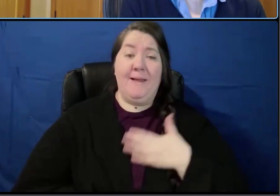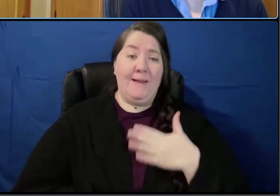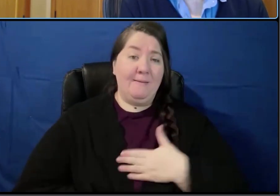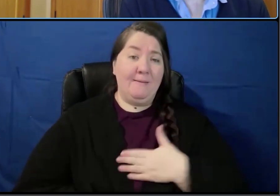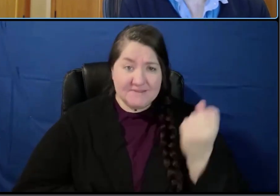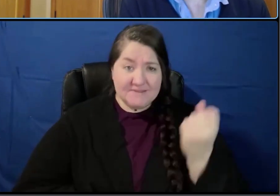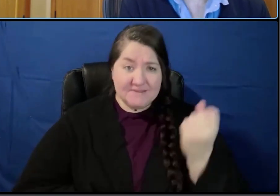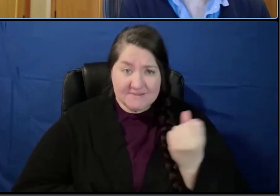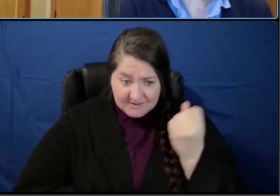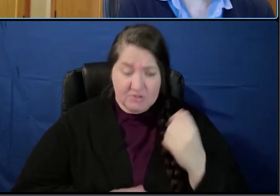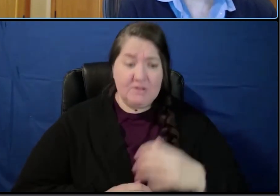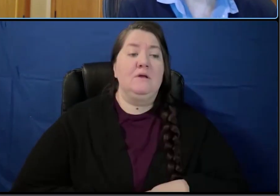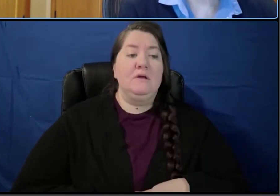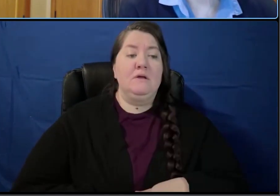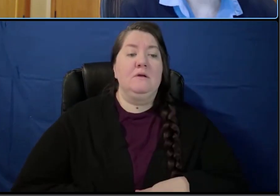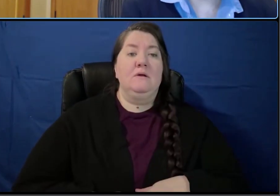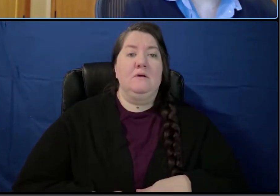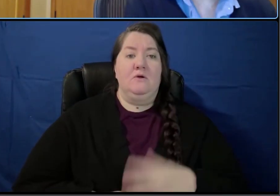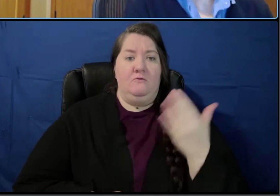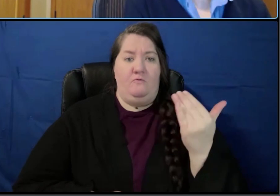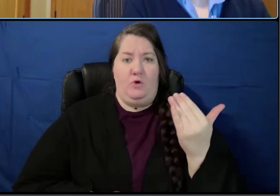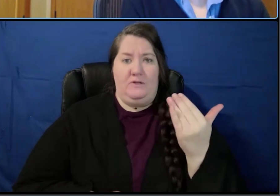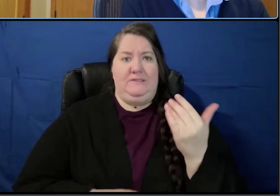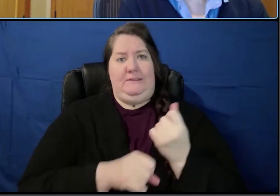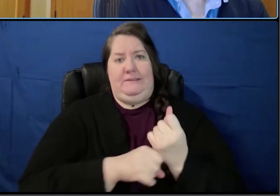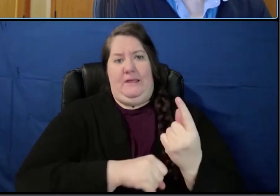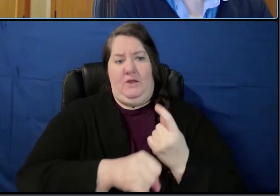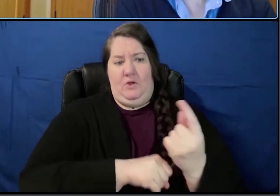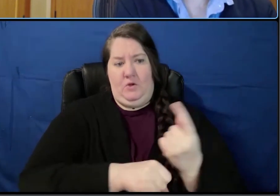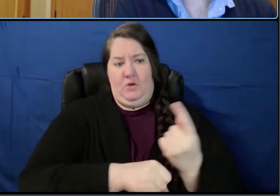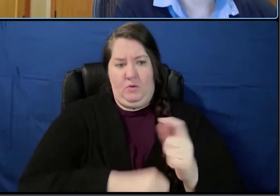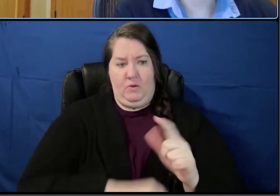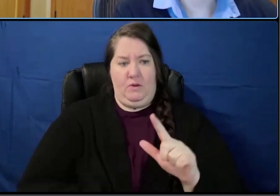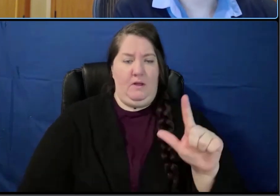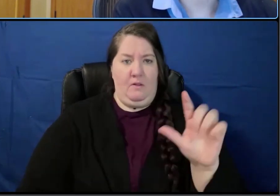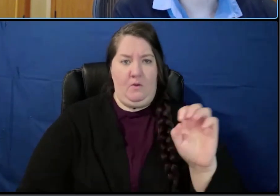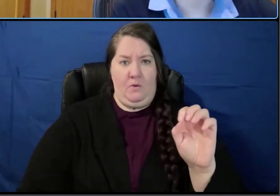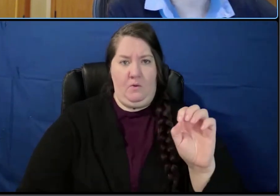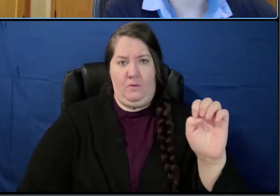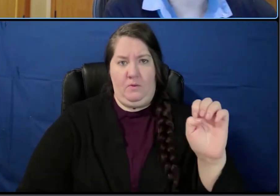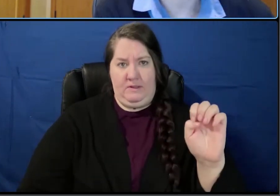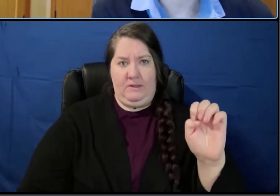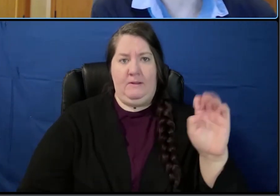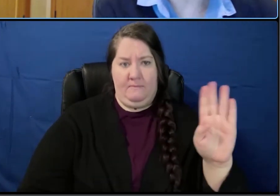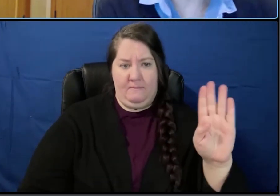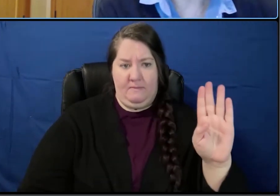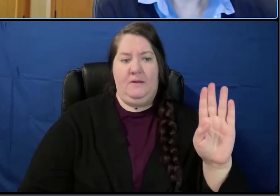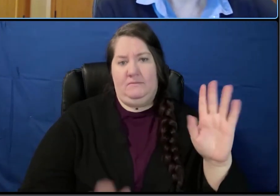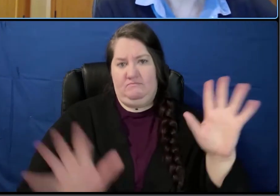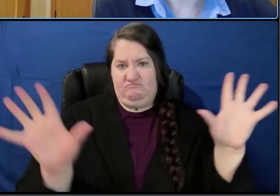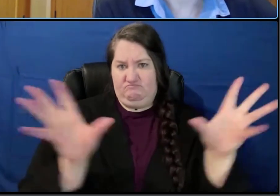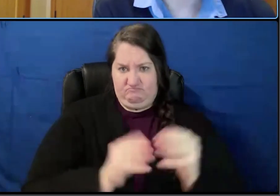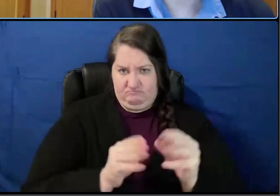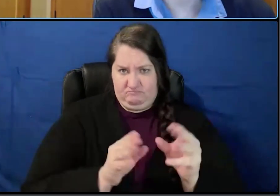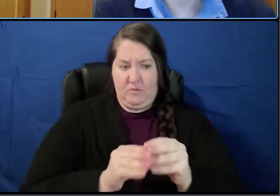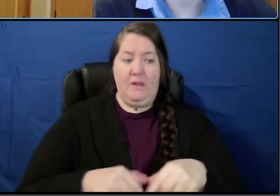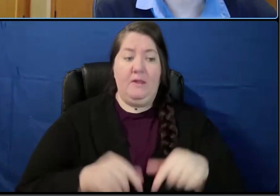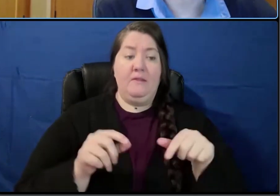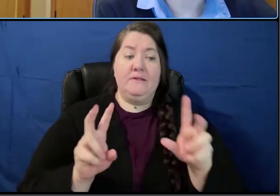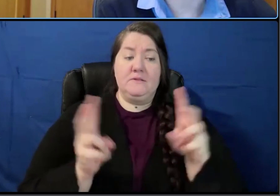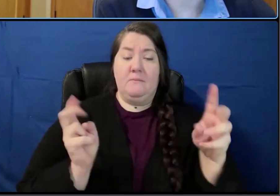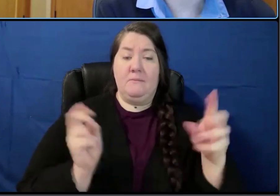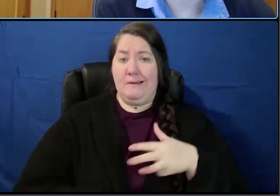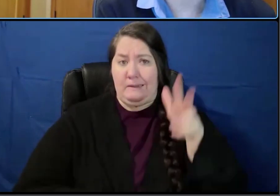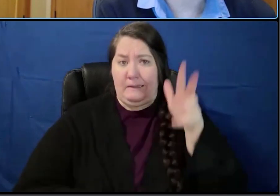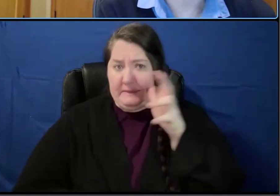This is the 14th annual Loeb Family Symposium, and we're thrilled to present this topic about listening